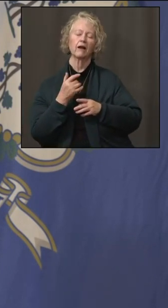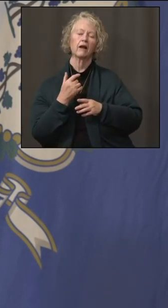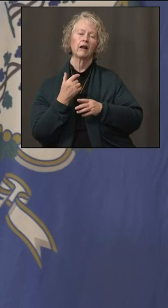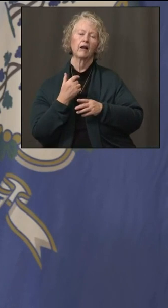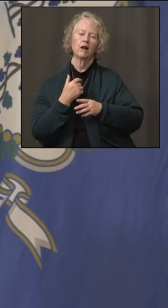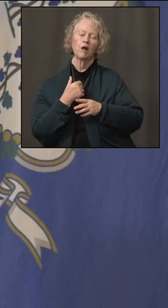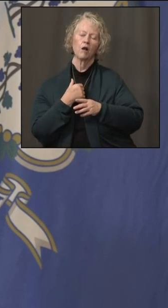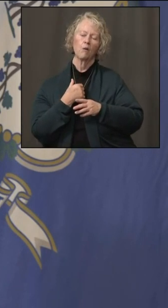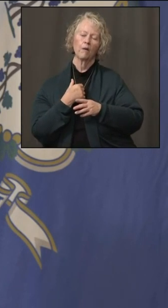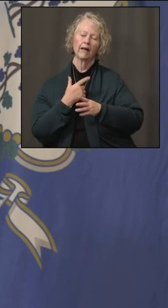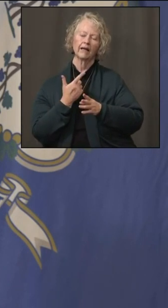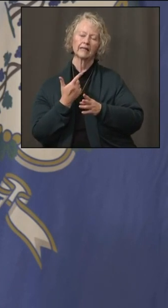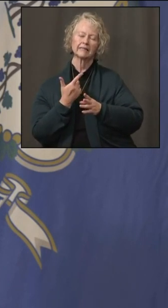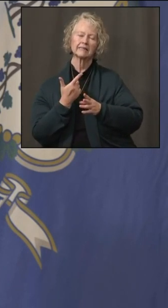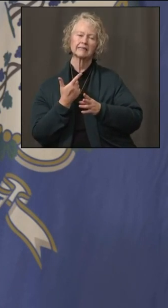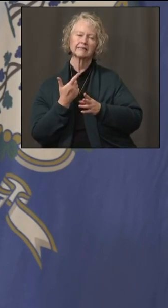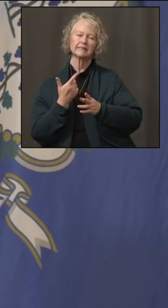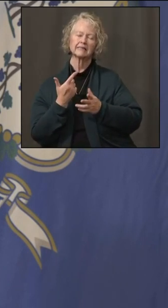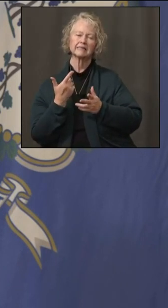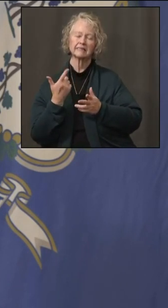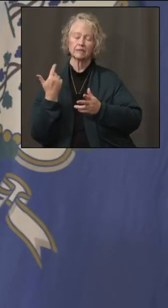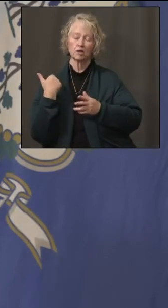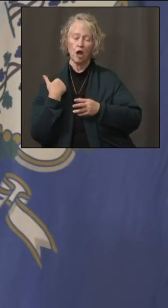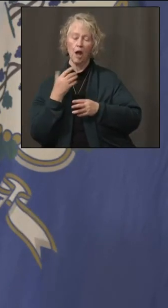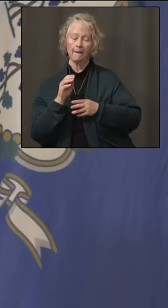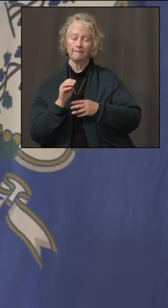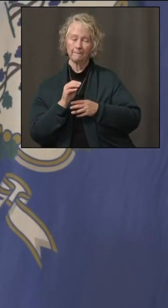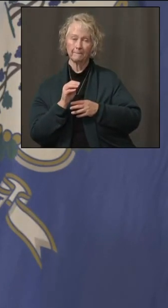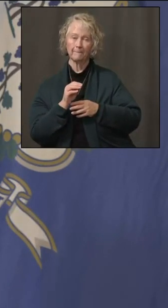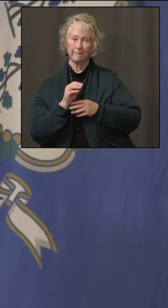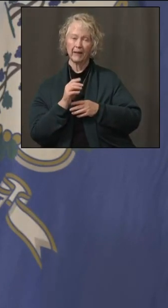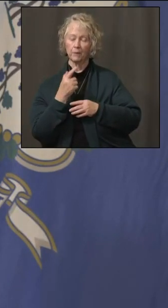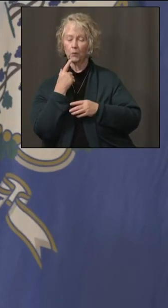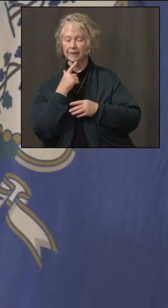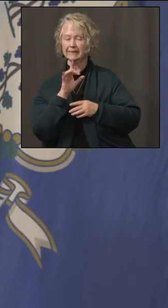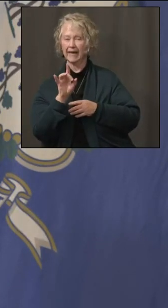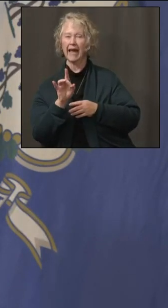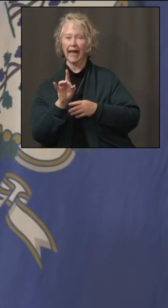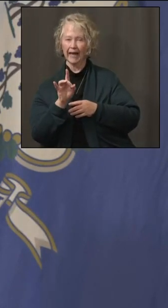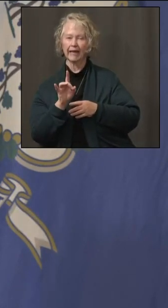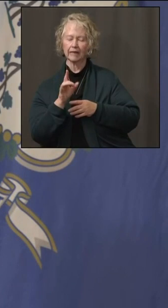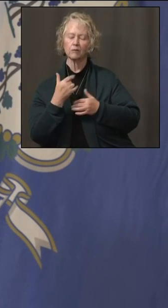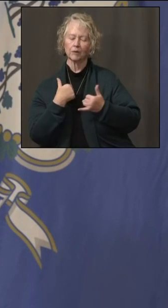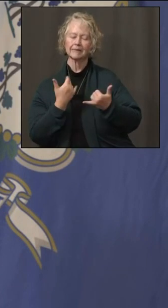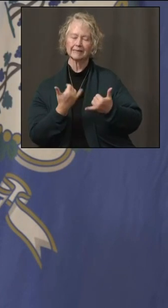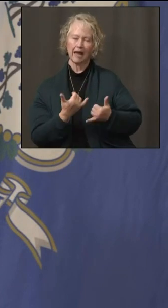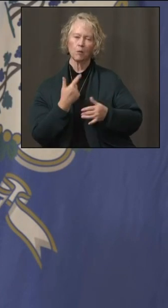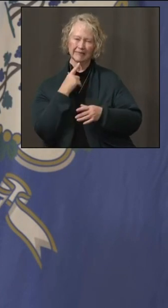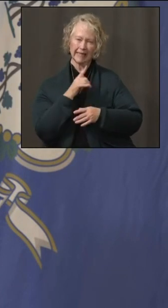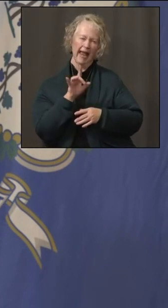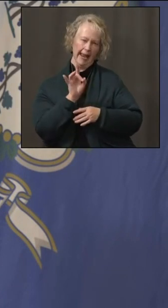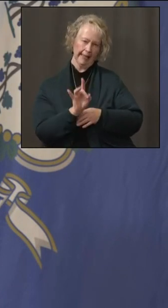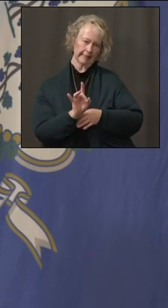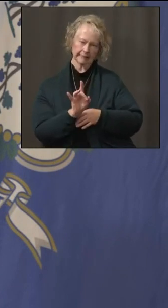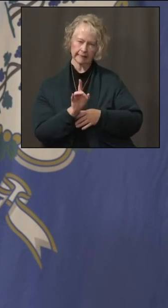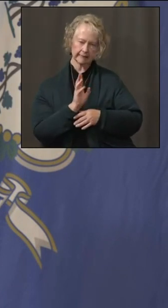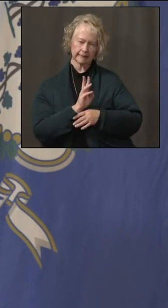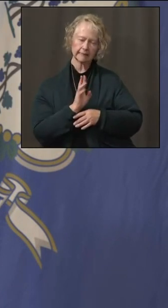people per table, and that is where we were on Monday, and we continue to be at eight people per table. Thank you. Okay. Great.